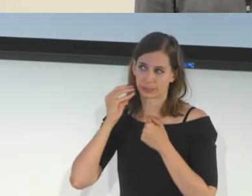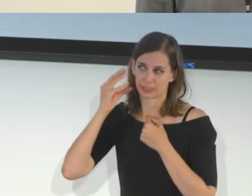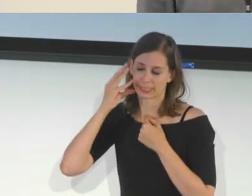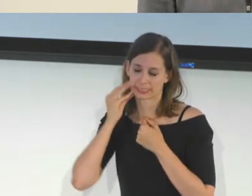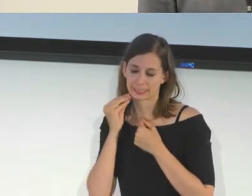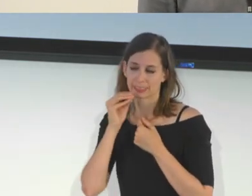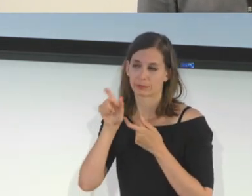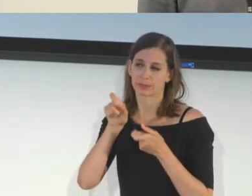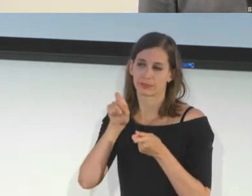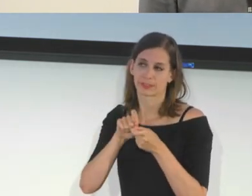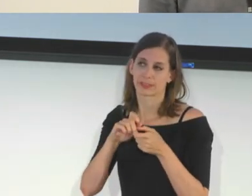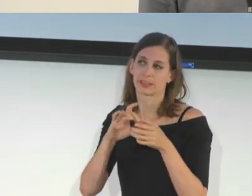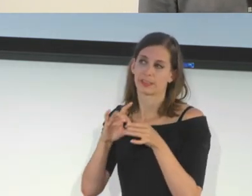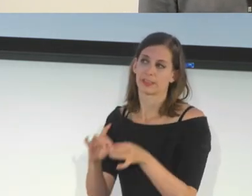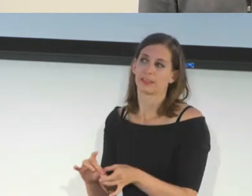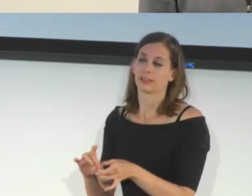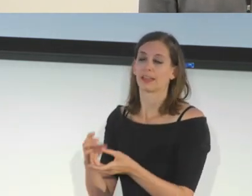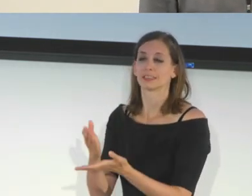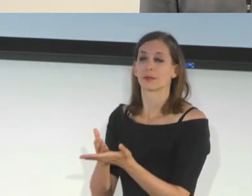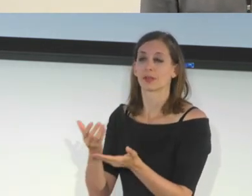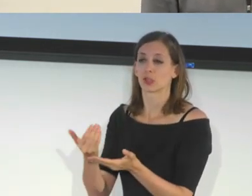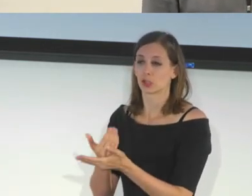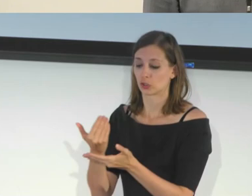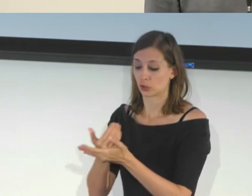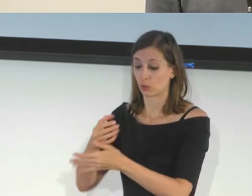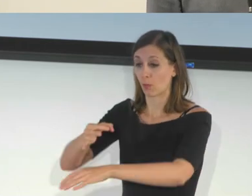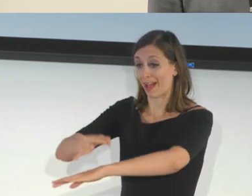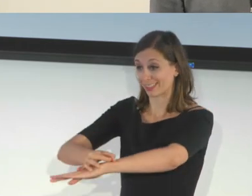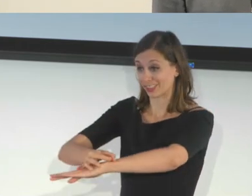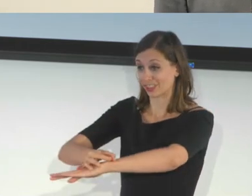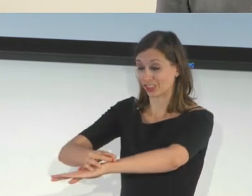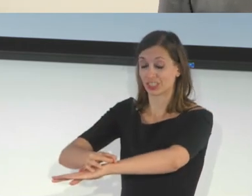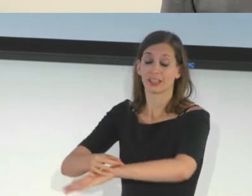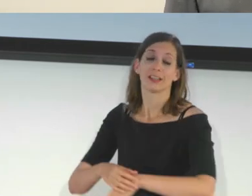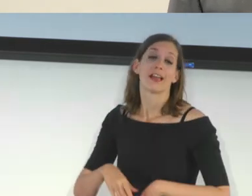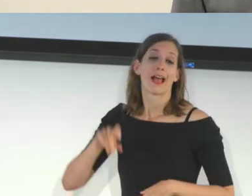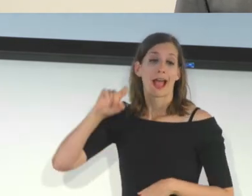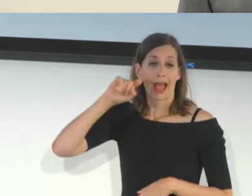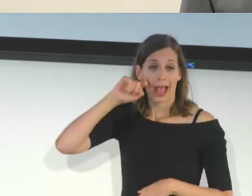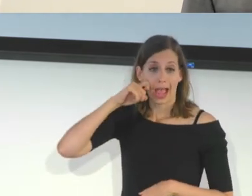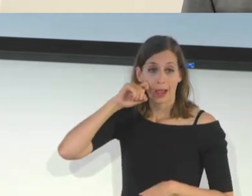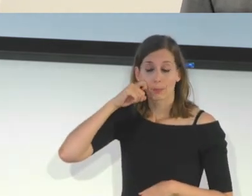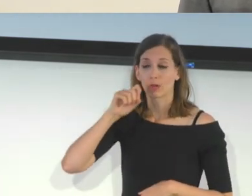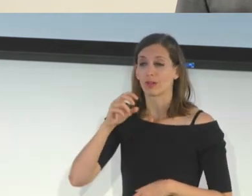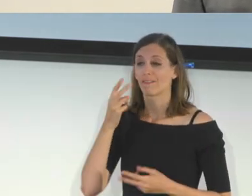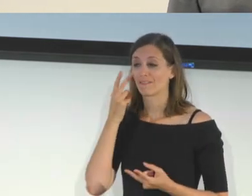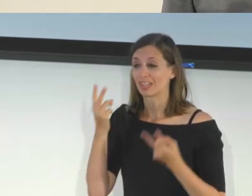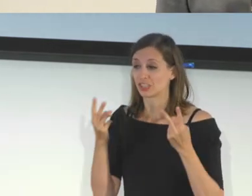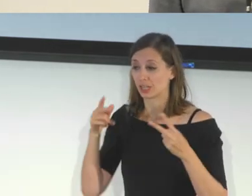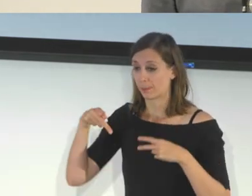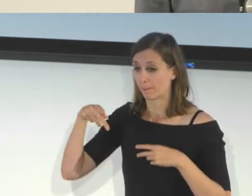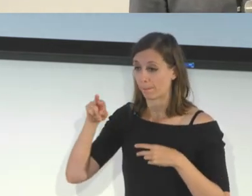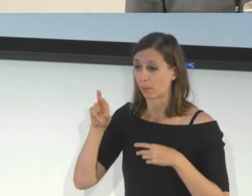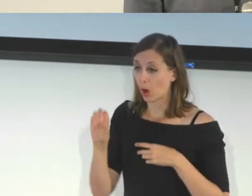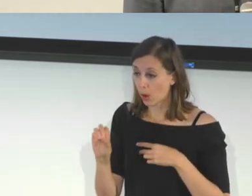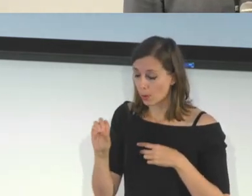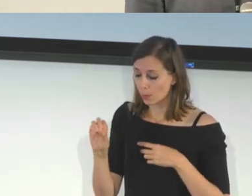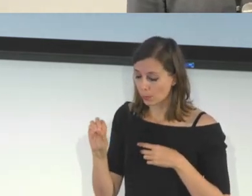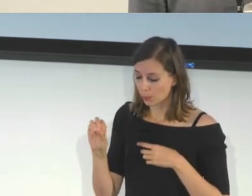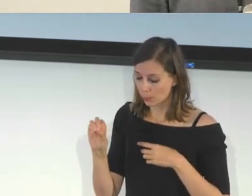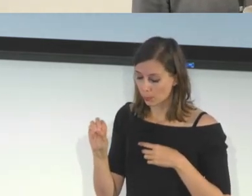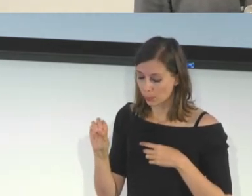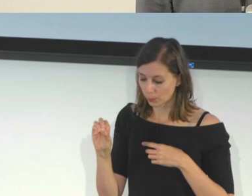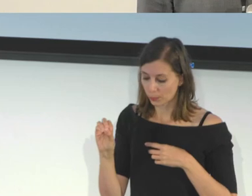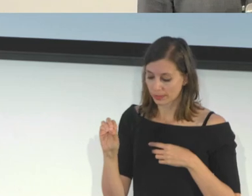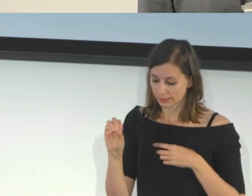with some of the new recent launches with, with Apple's Vision Pro and looking at those types of